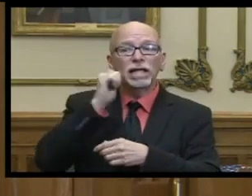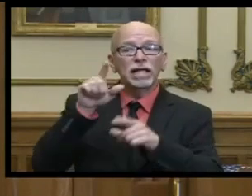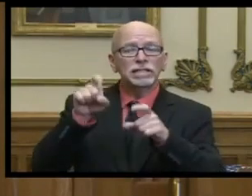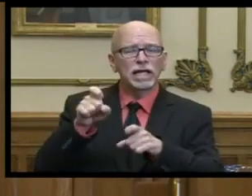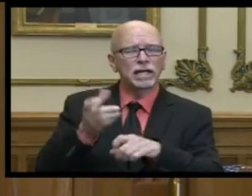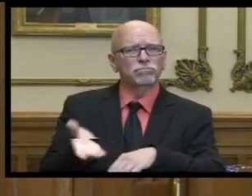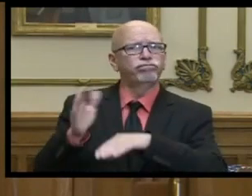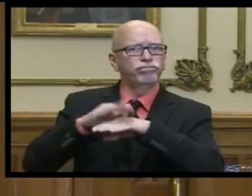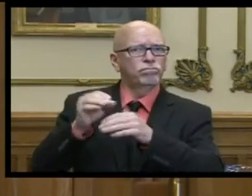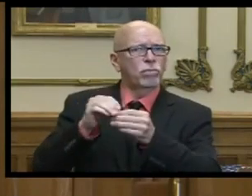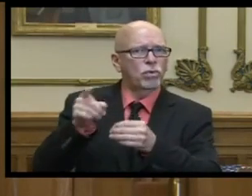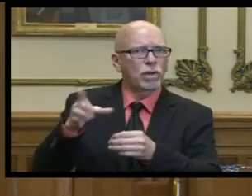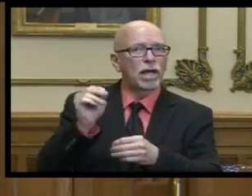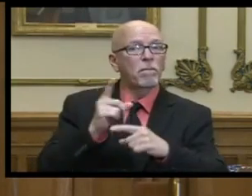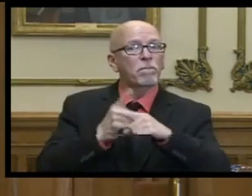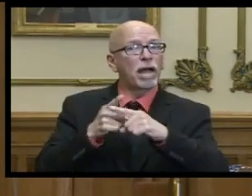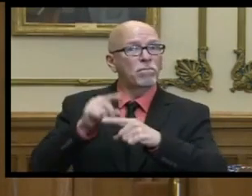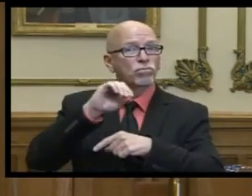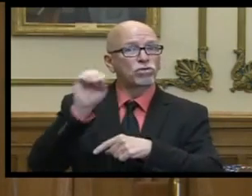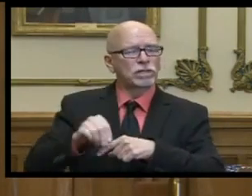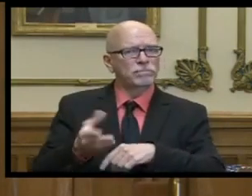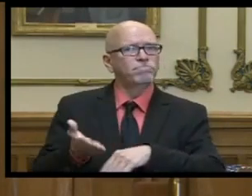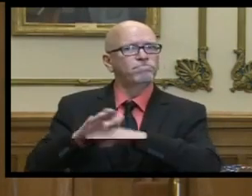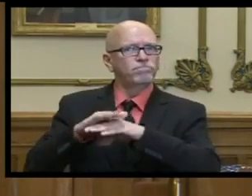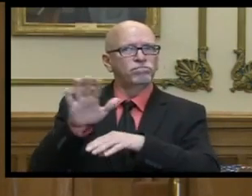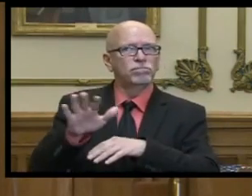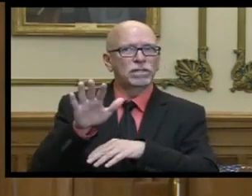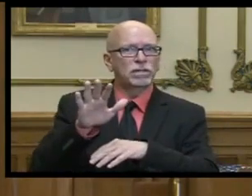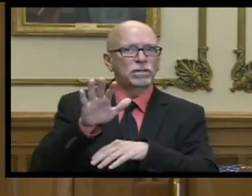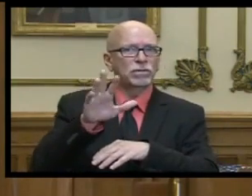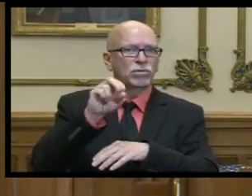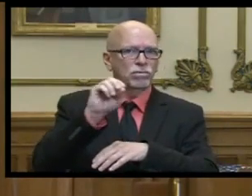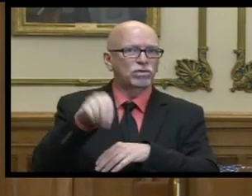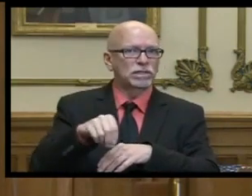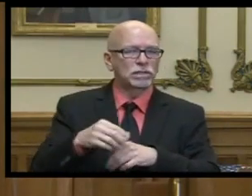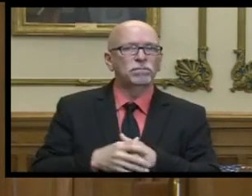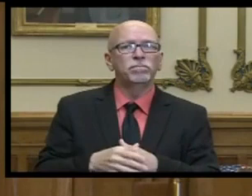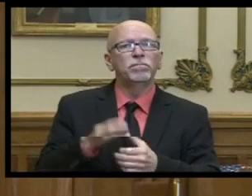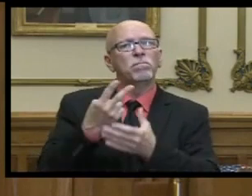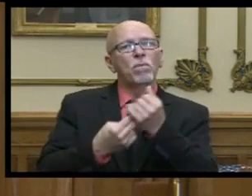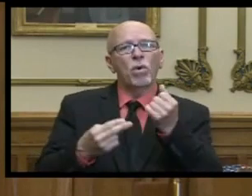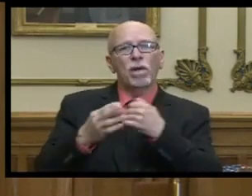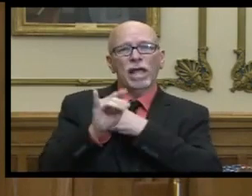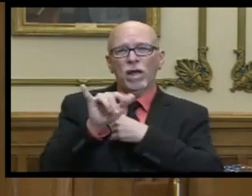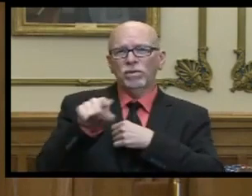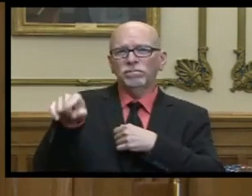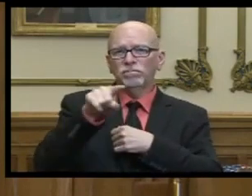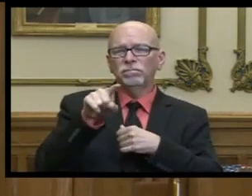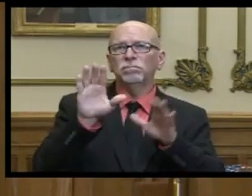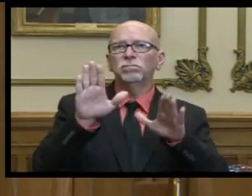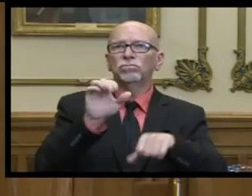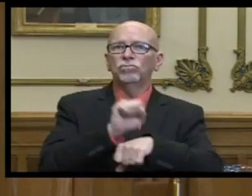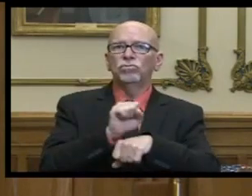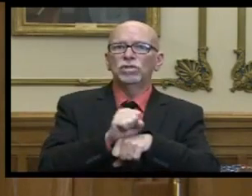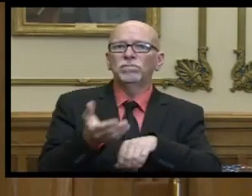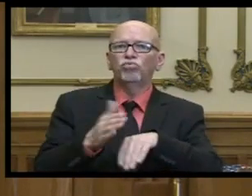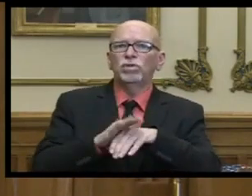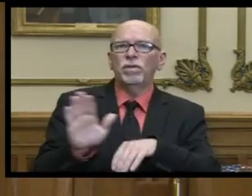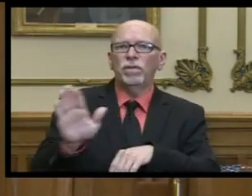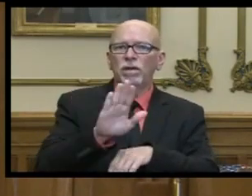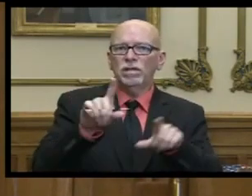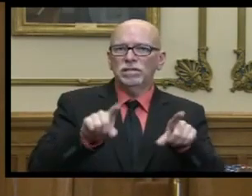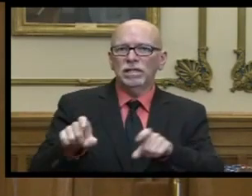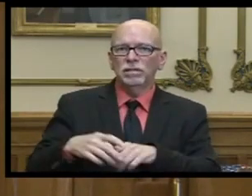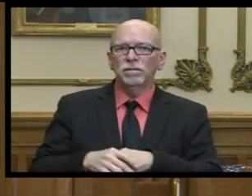increased significantly and the positivity rate has increased to around 30 percent both counties have done a tremendous job with increasing their testing